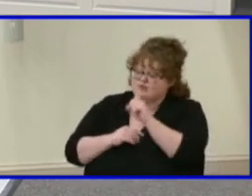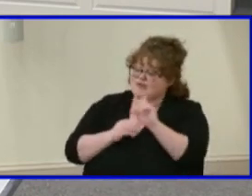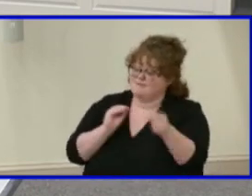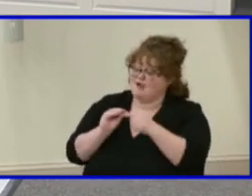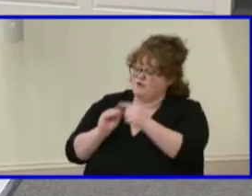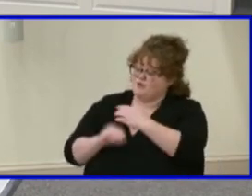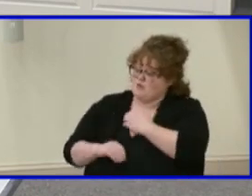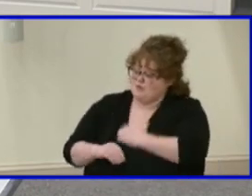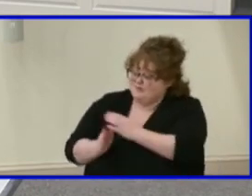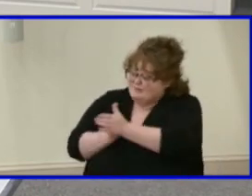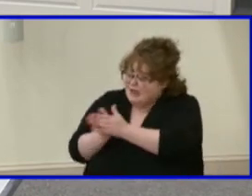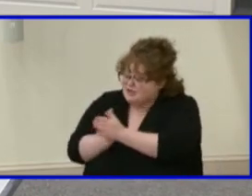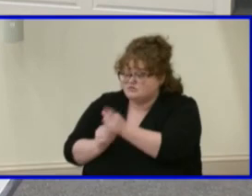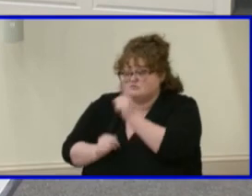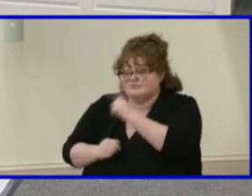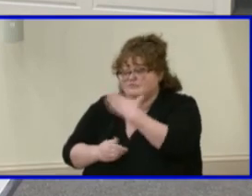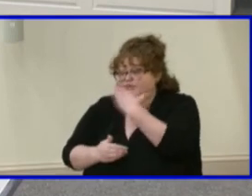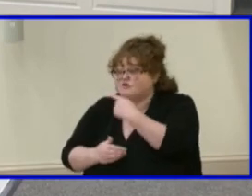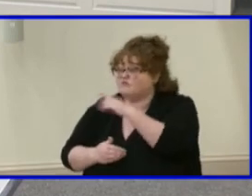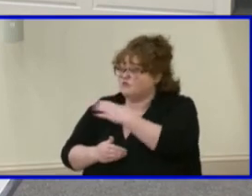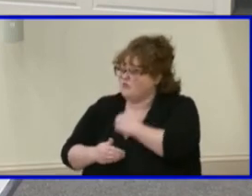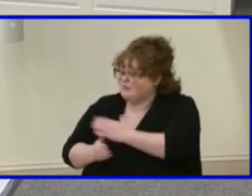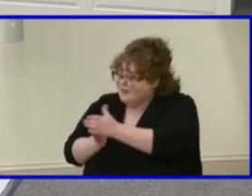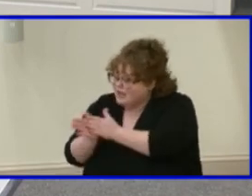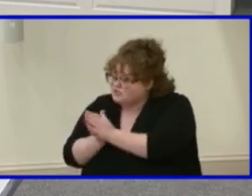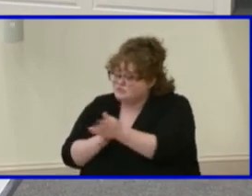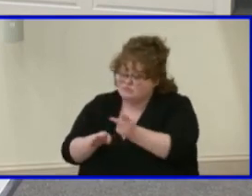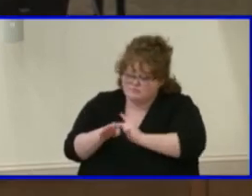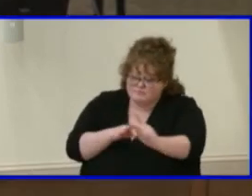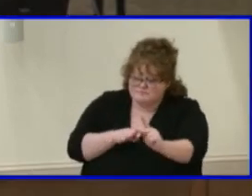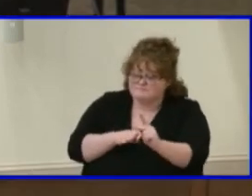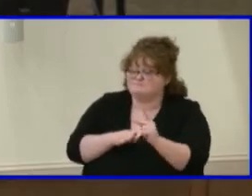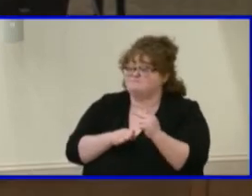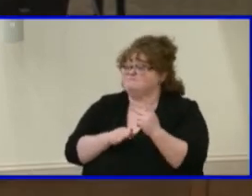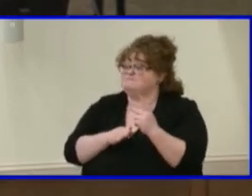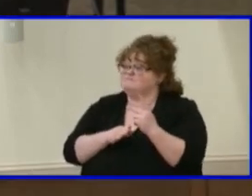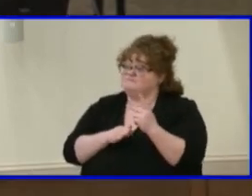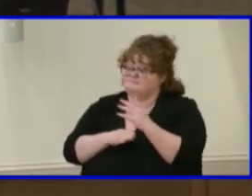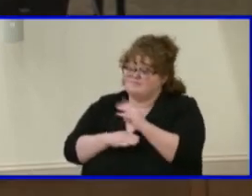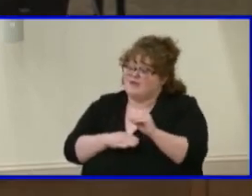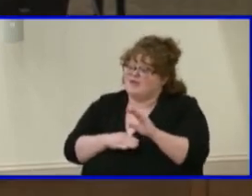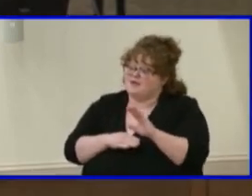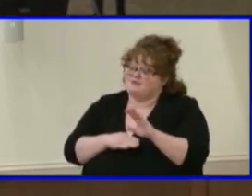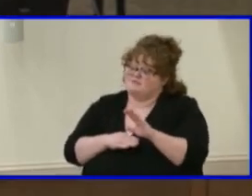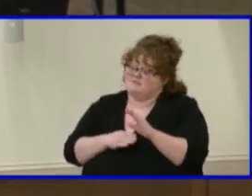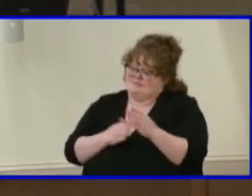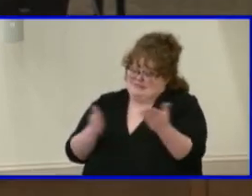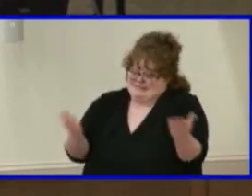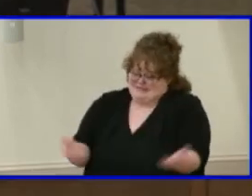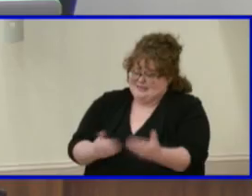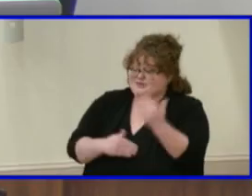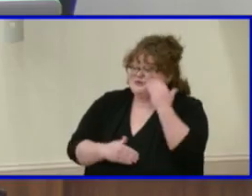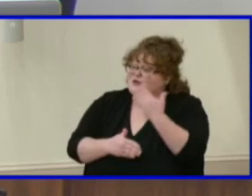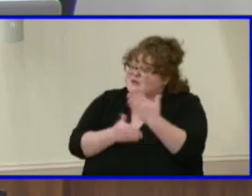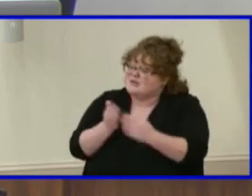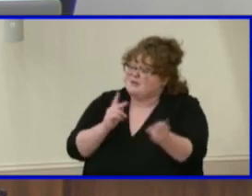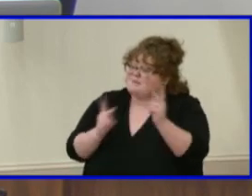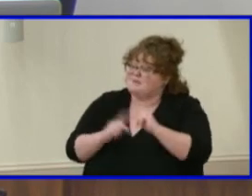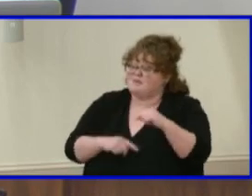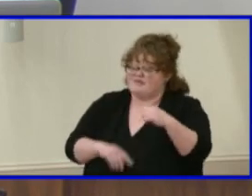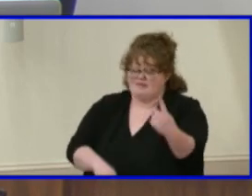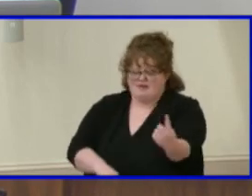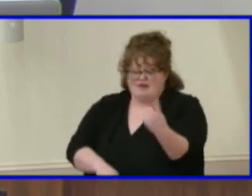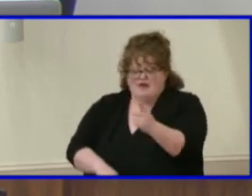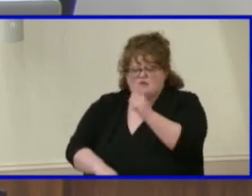you for your passion, your professionalism, your proficiency, but also your presence. Just, you know, some people have a way of having a calming